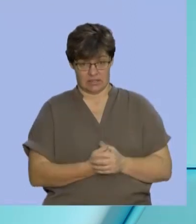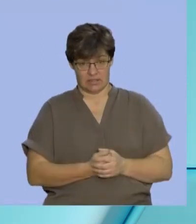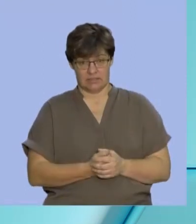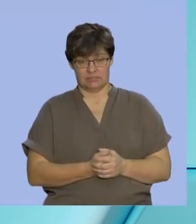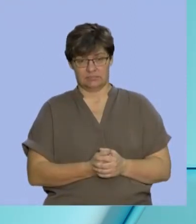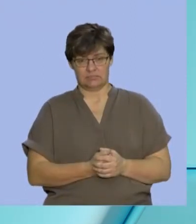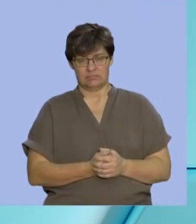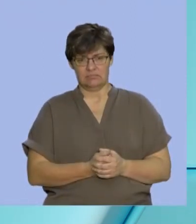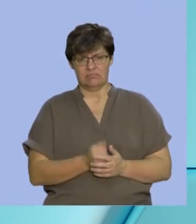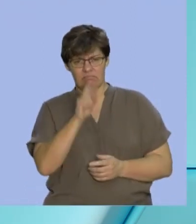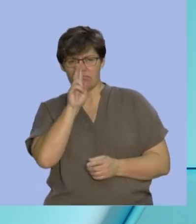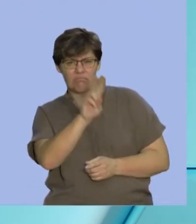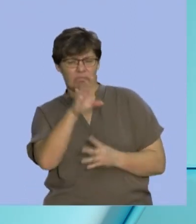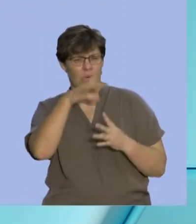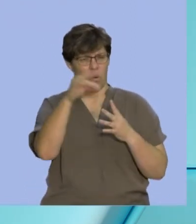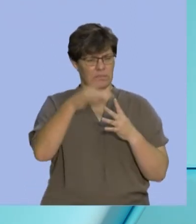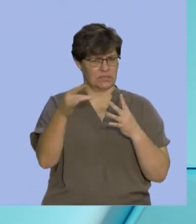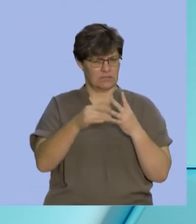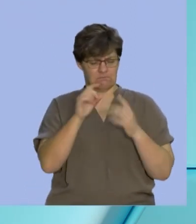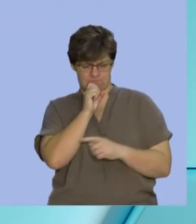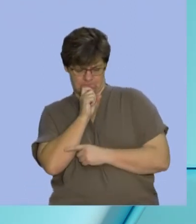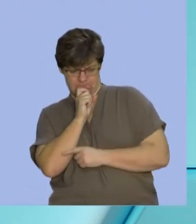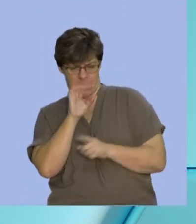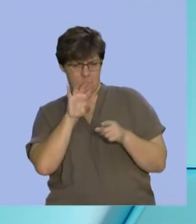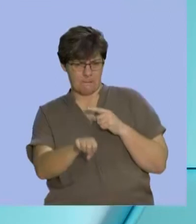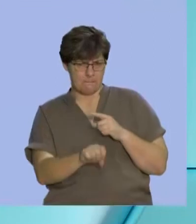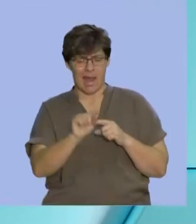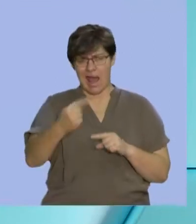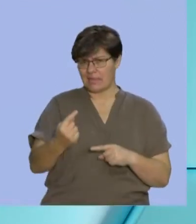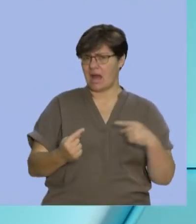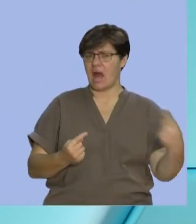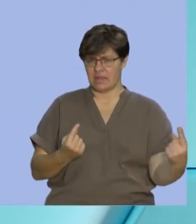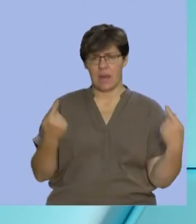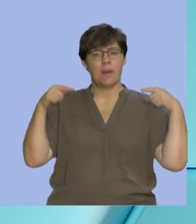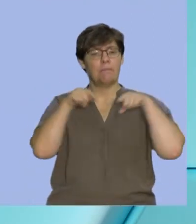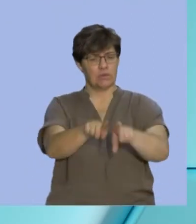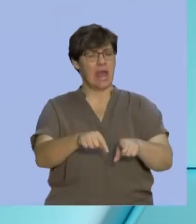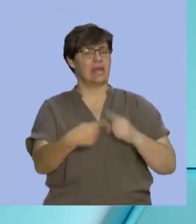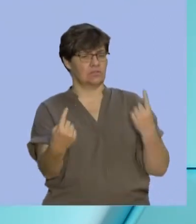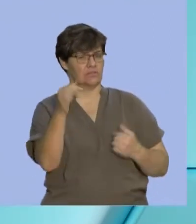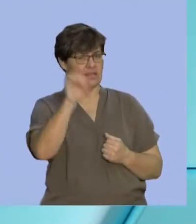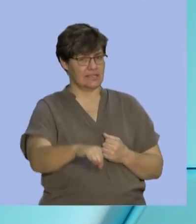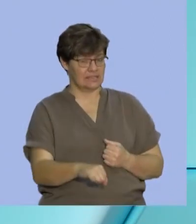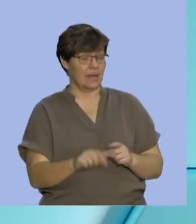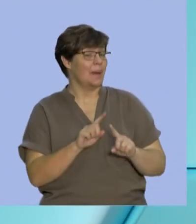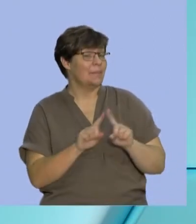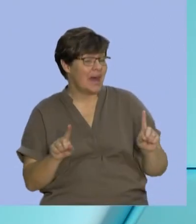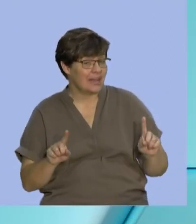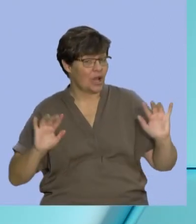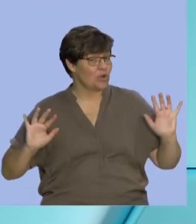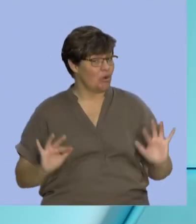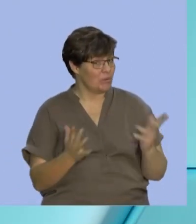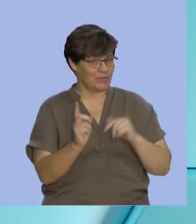might want to look at those options and recognize that there are others that are mutually exclusive but they're not necessarily